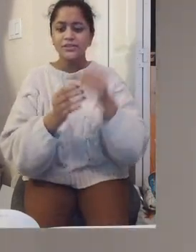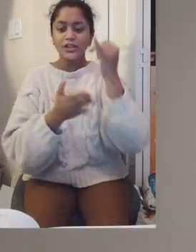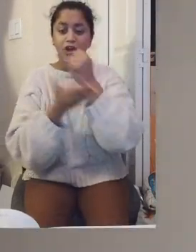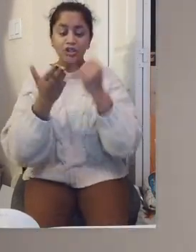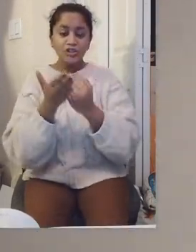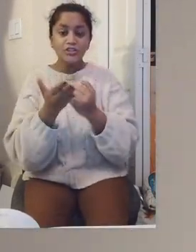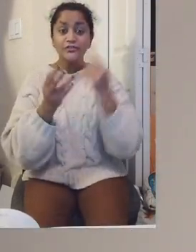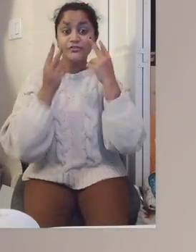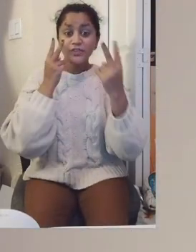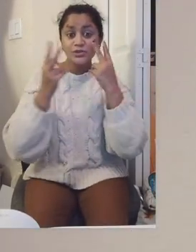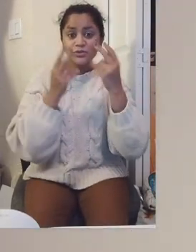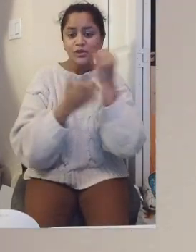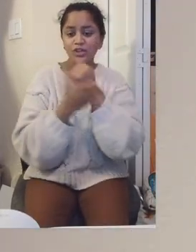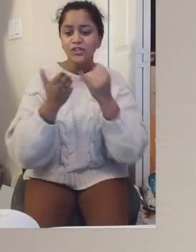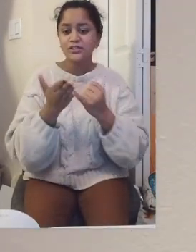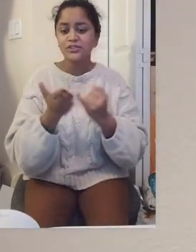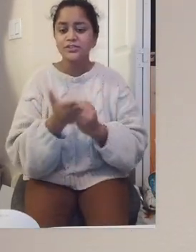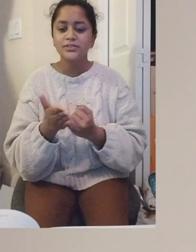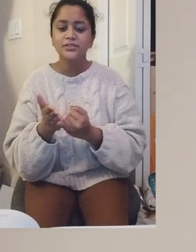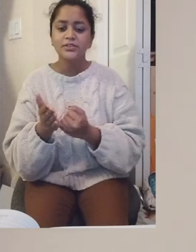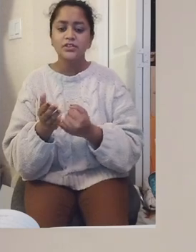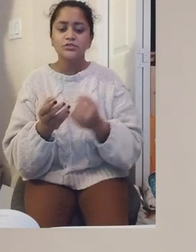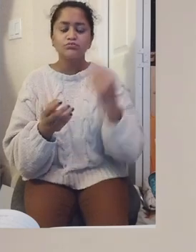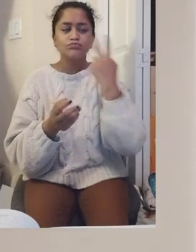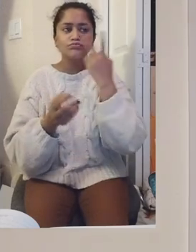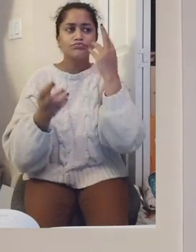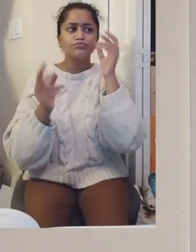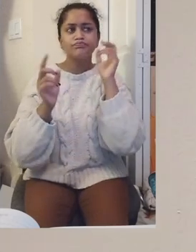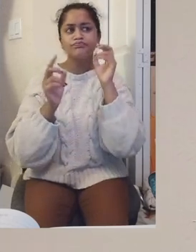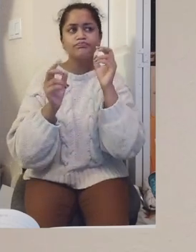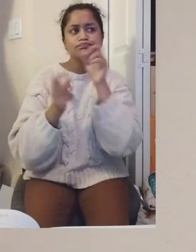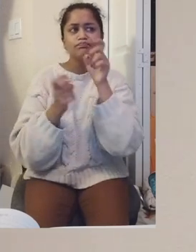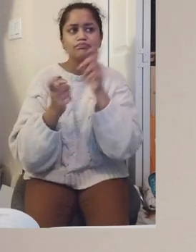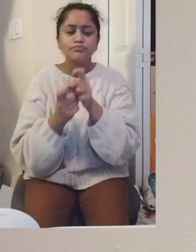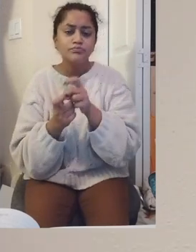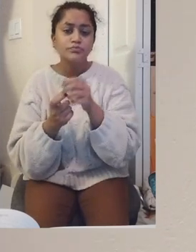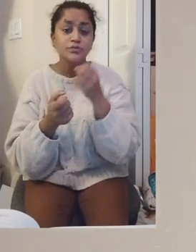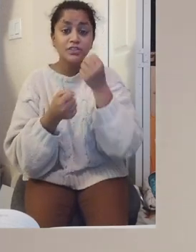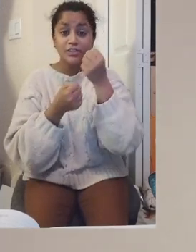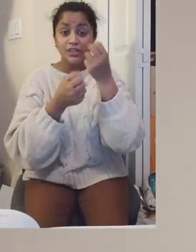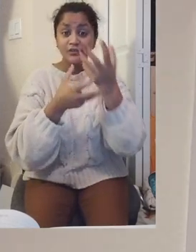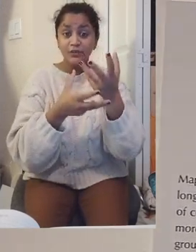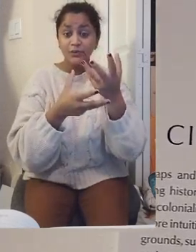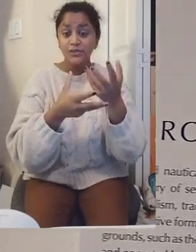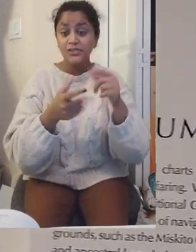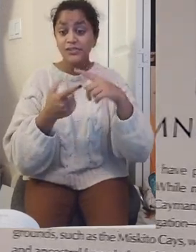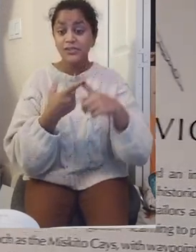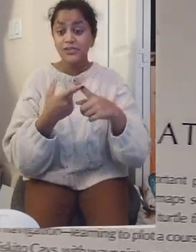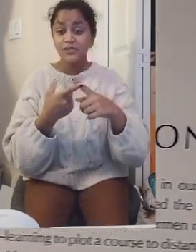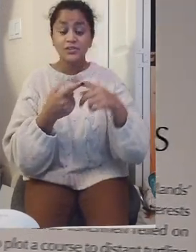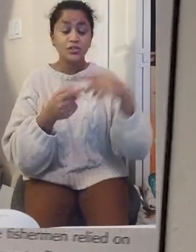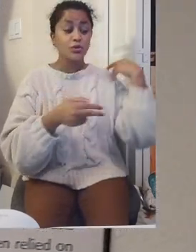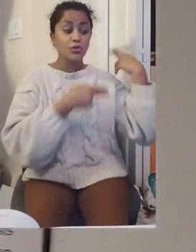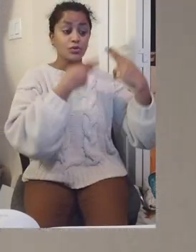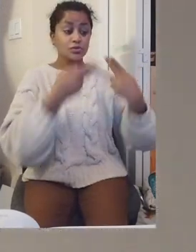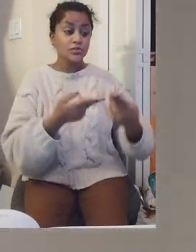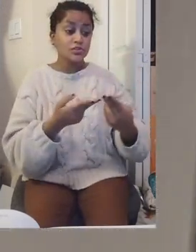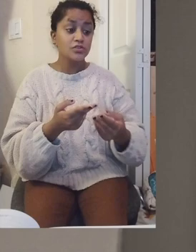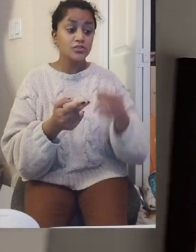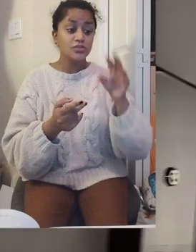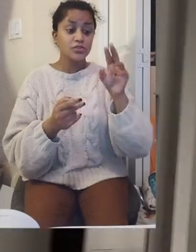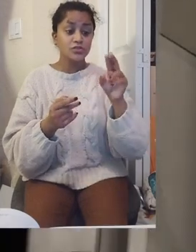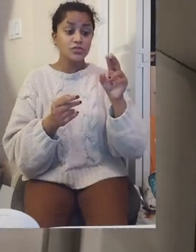arts. And in particular, contemporary artists here in Cayman. So looking at things like the influence of old